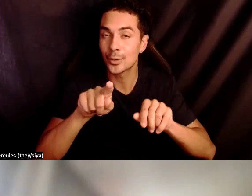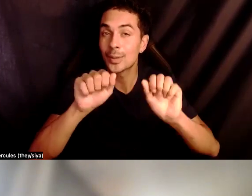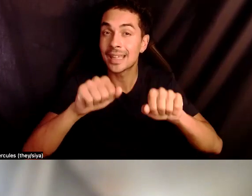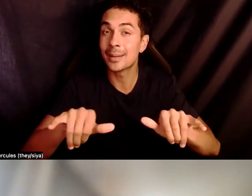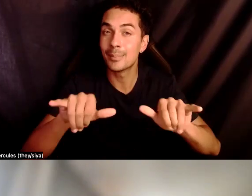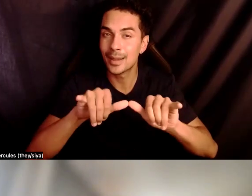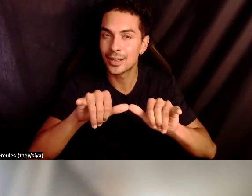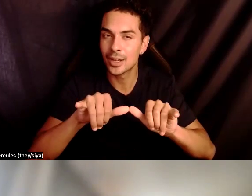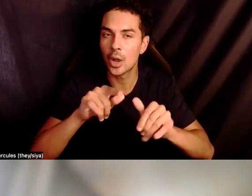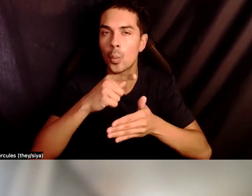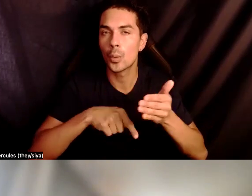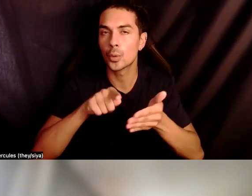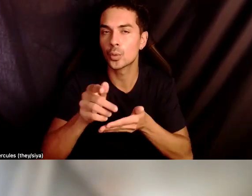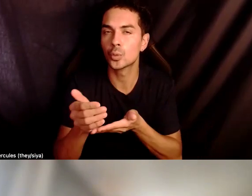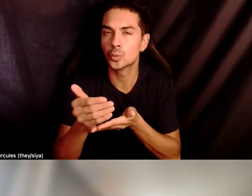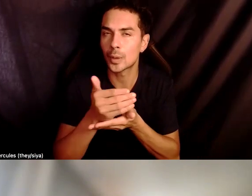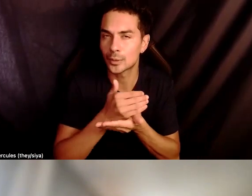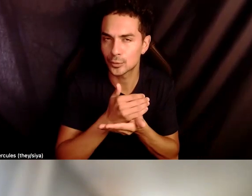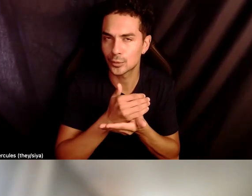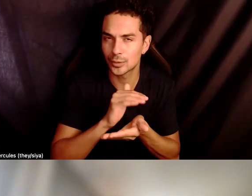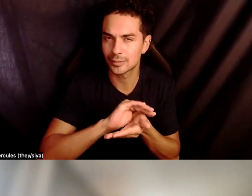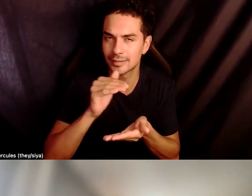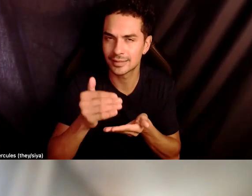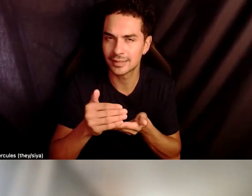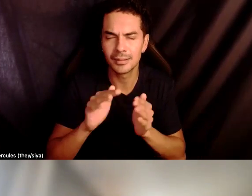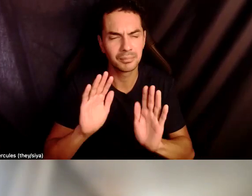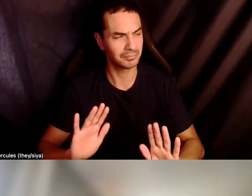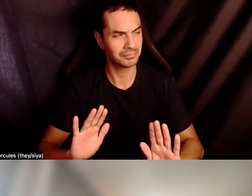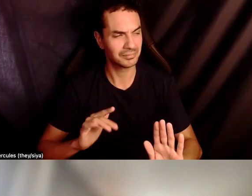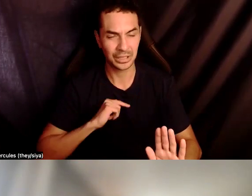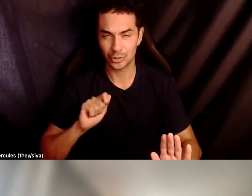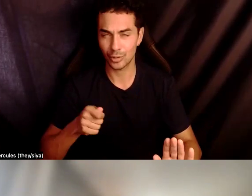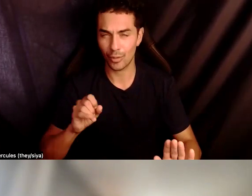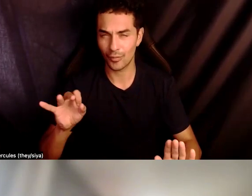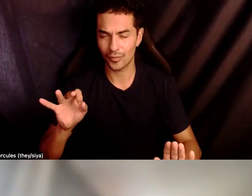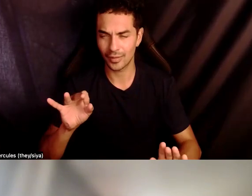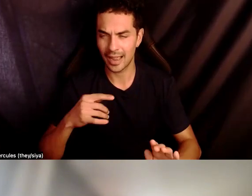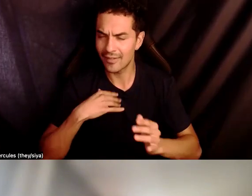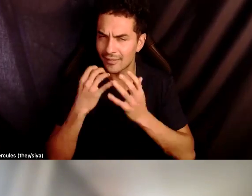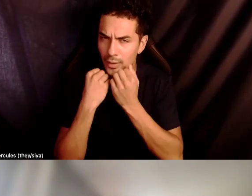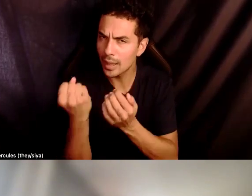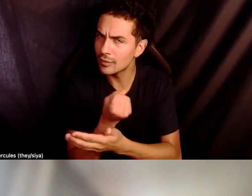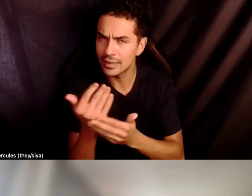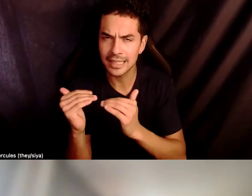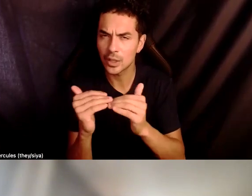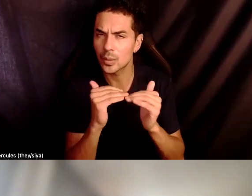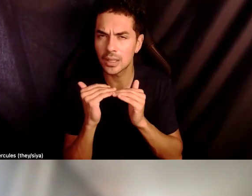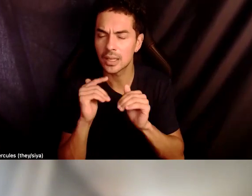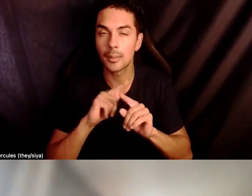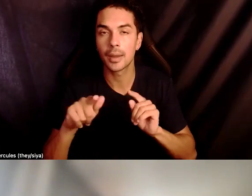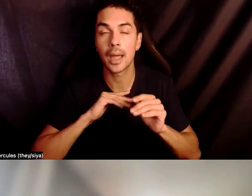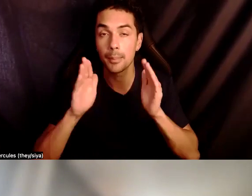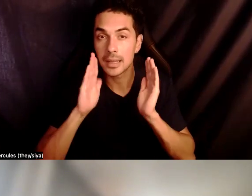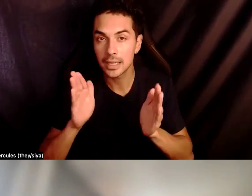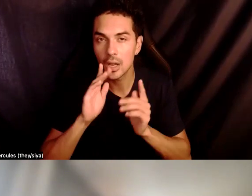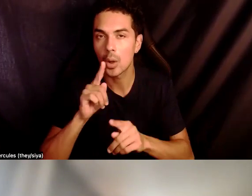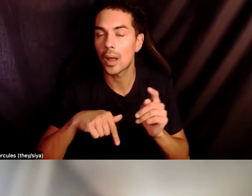off by that, right? It's like, well, I value everything equally. But then I started paying attention to like what I was actually